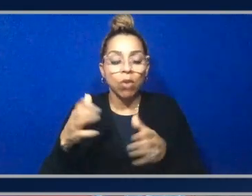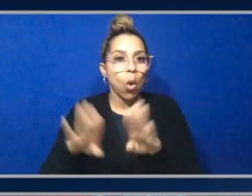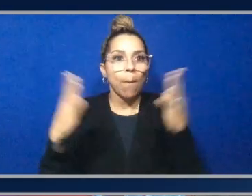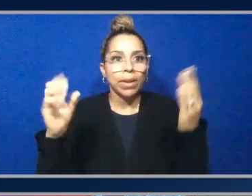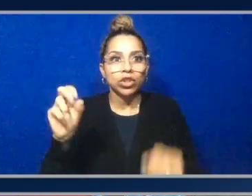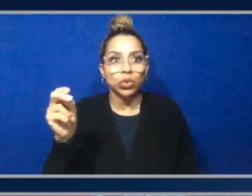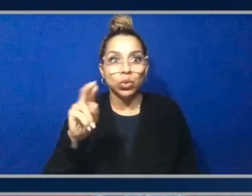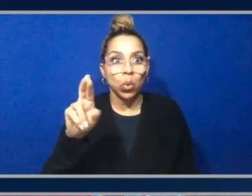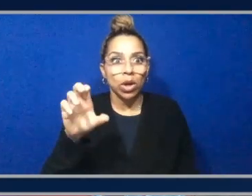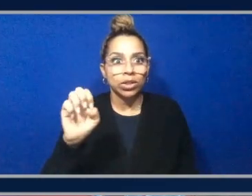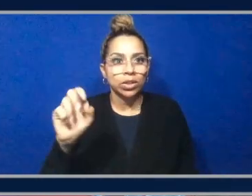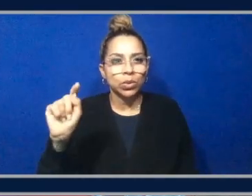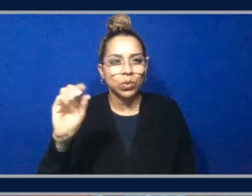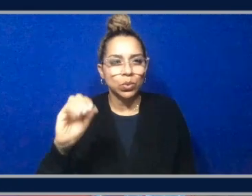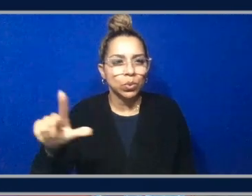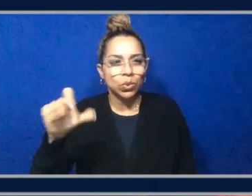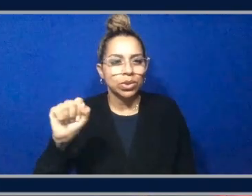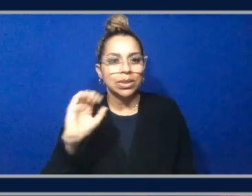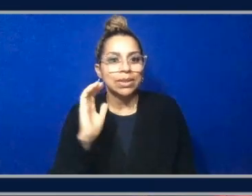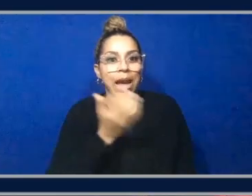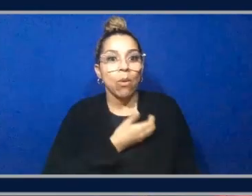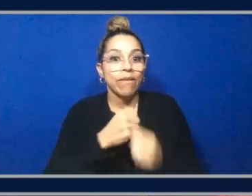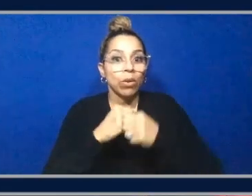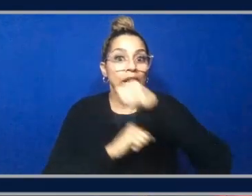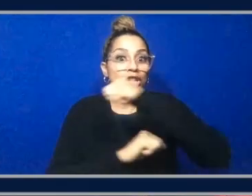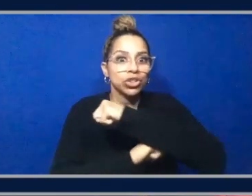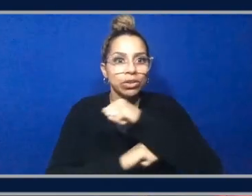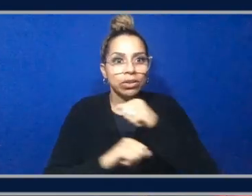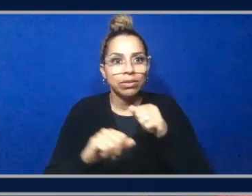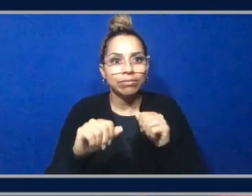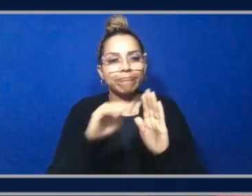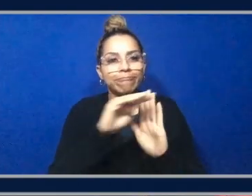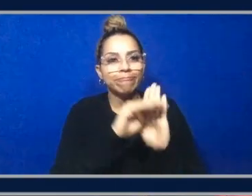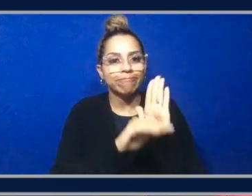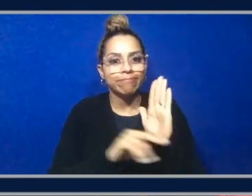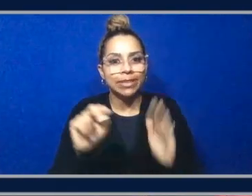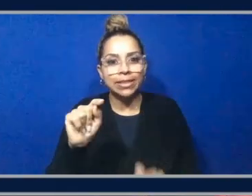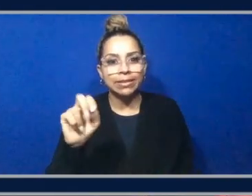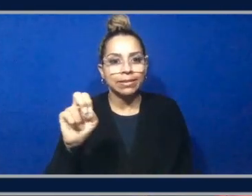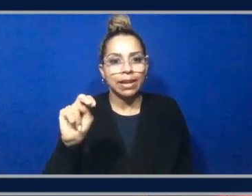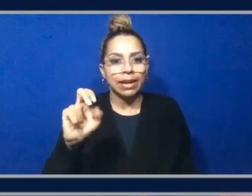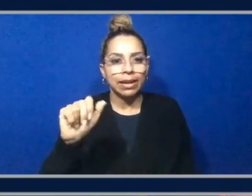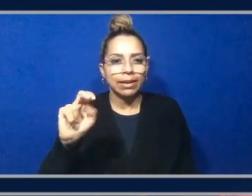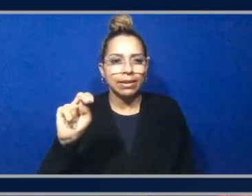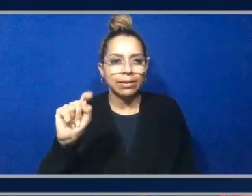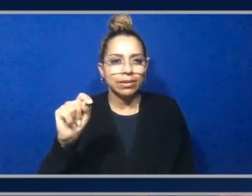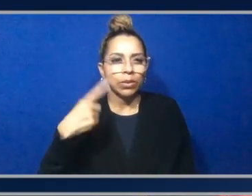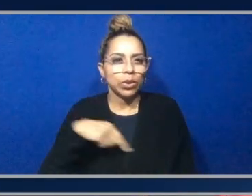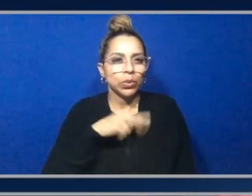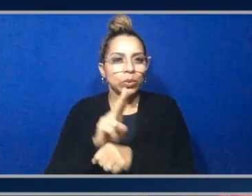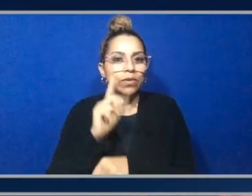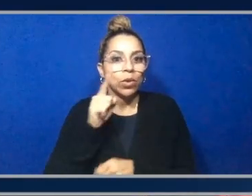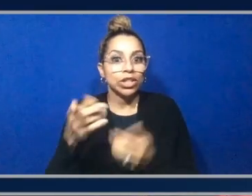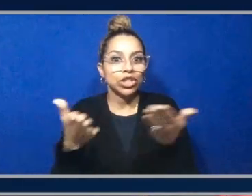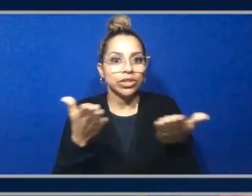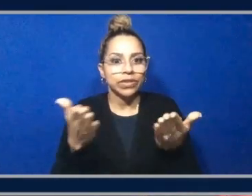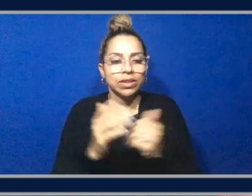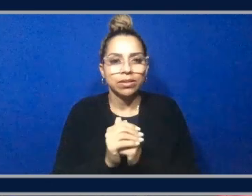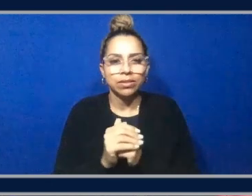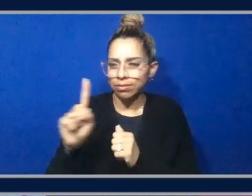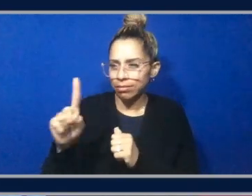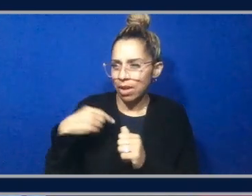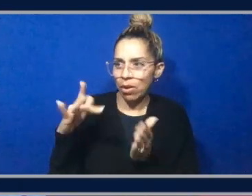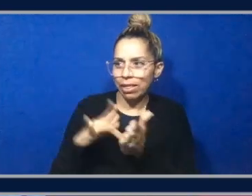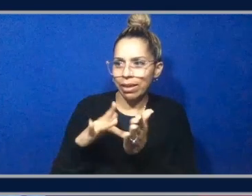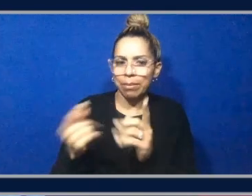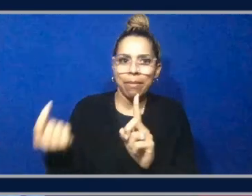sort of tenants that we have for the service. Awesome. All right. And I'll just, uh, click back real quick to see that all of our pods are actually up